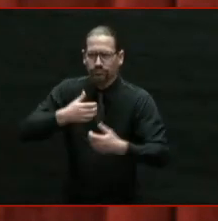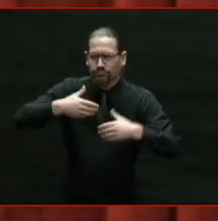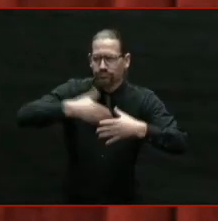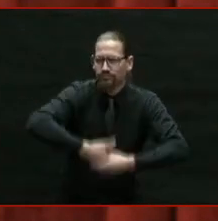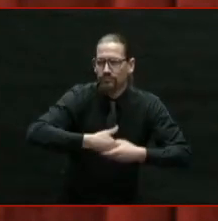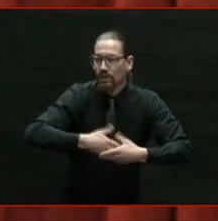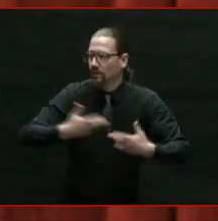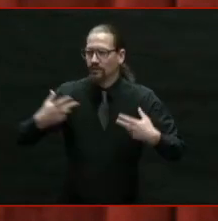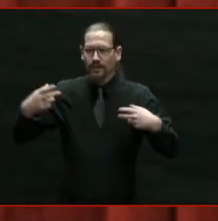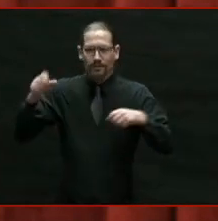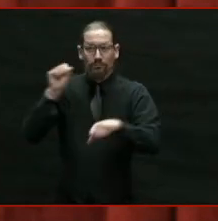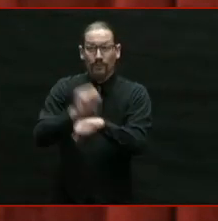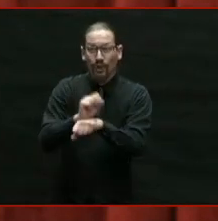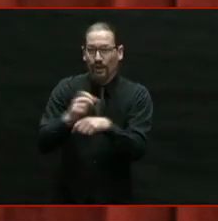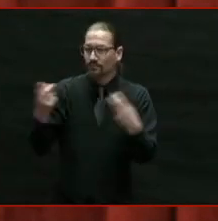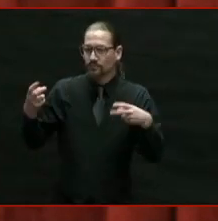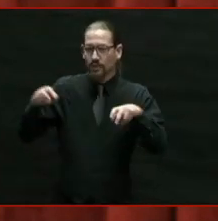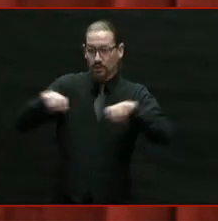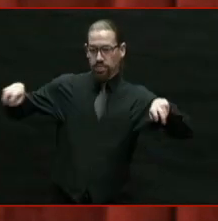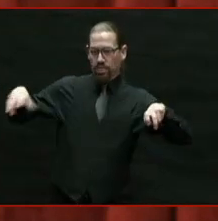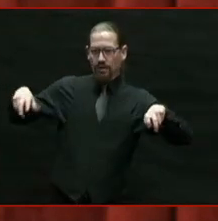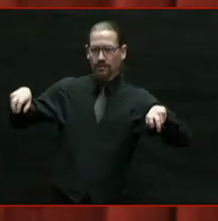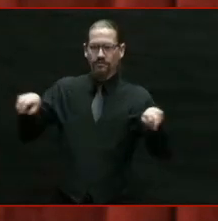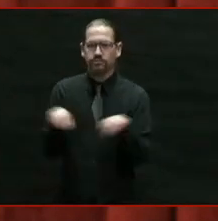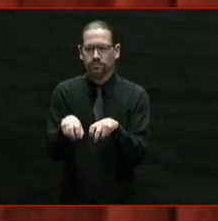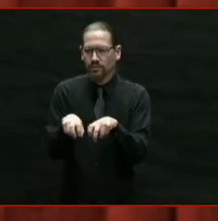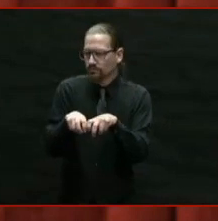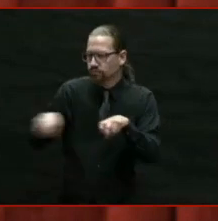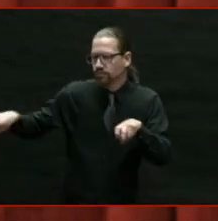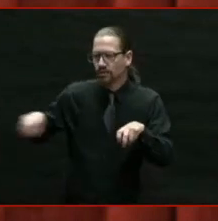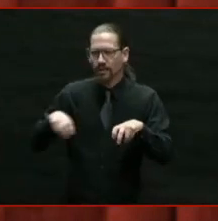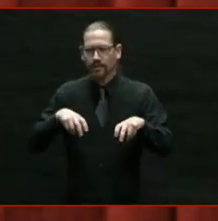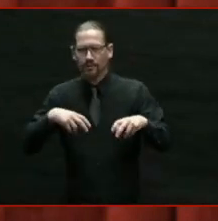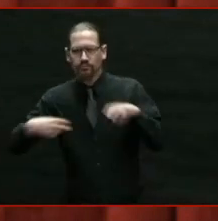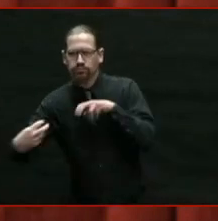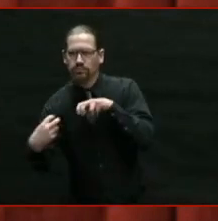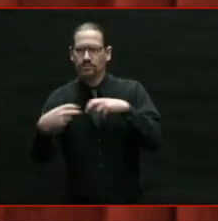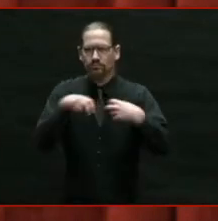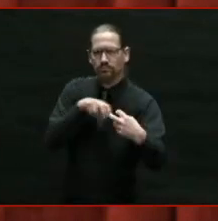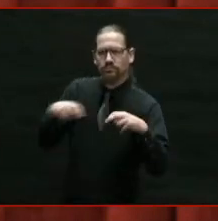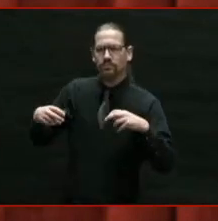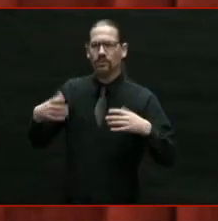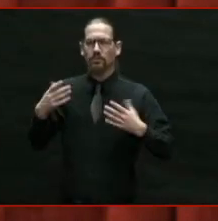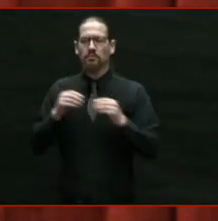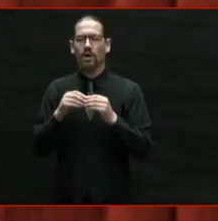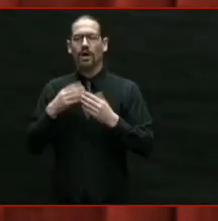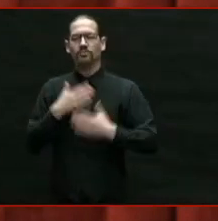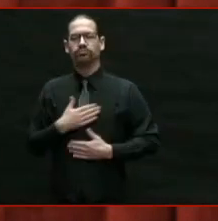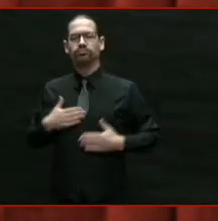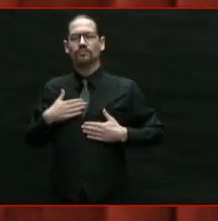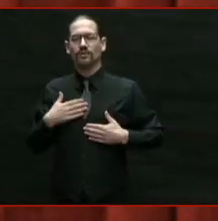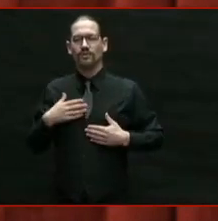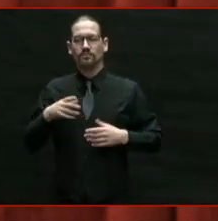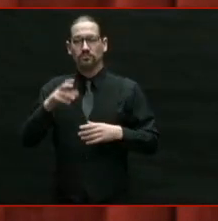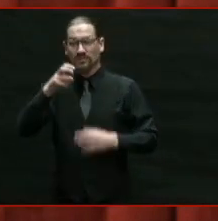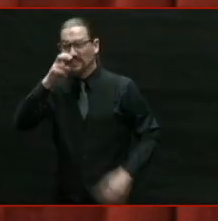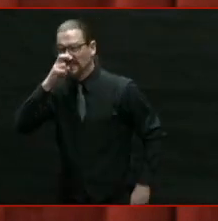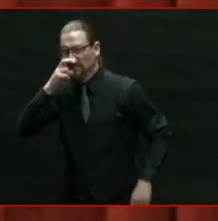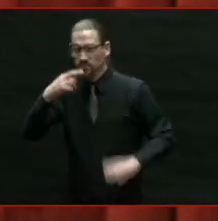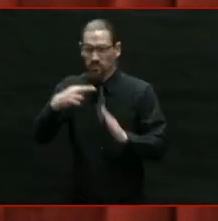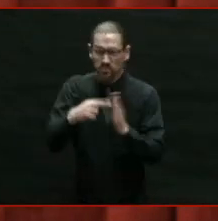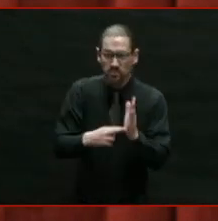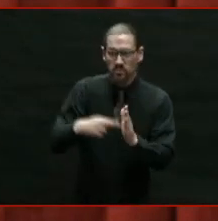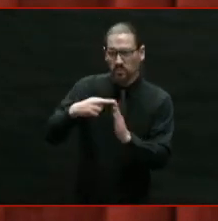learning together, enjoying each other's company without so many restrictions, being